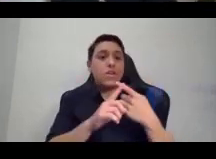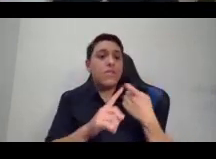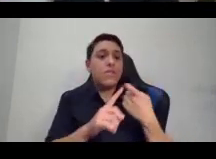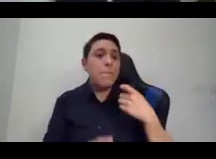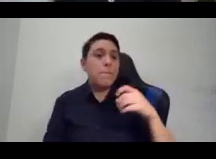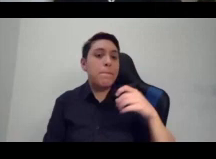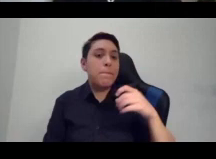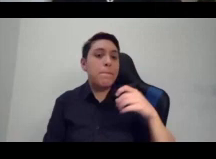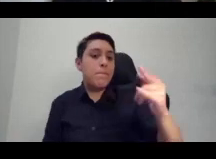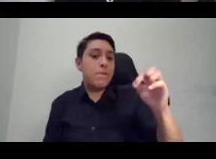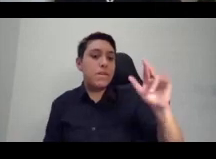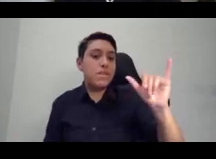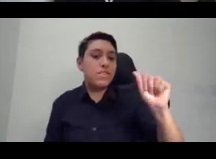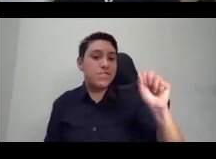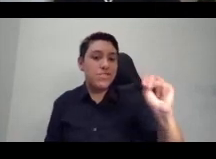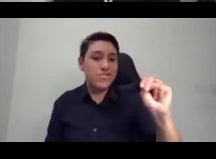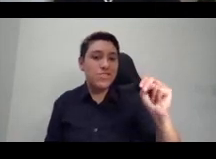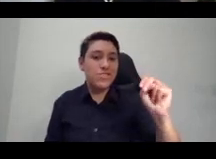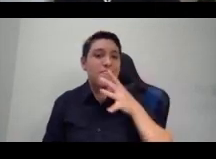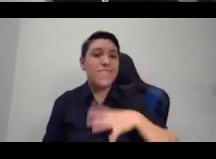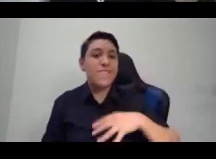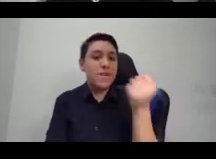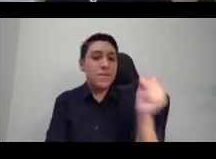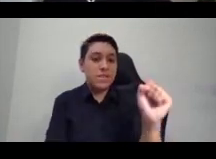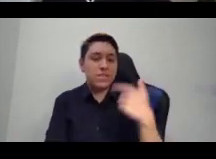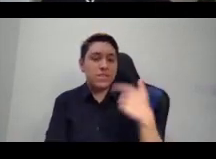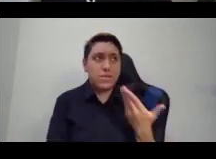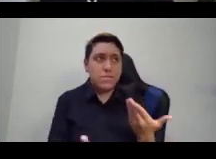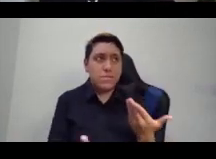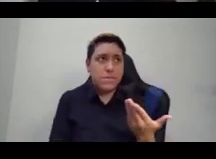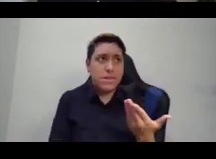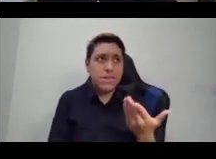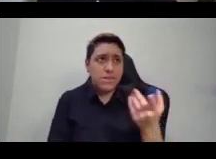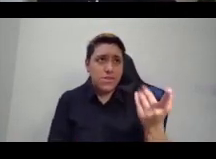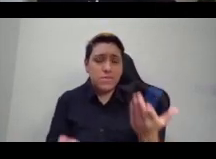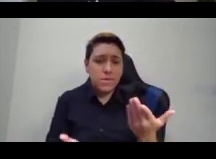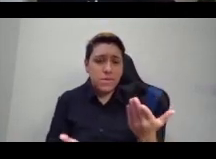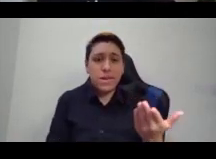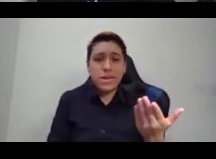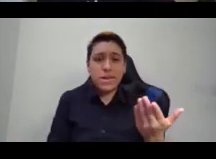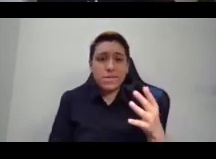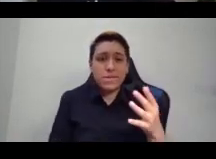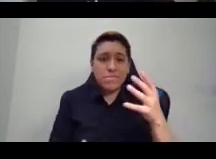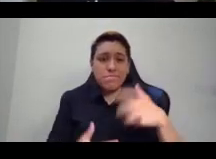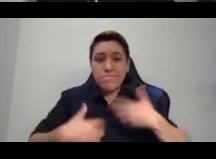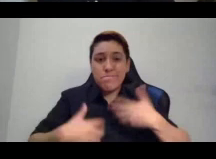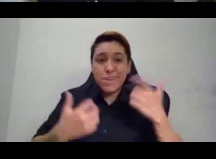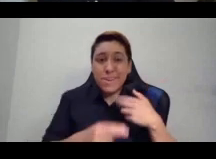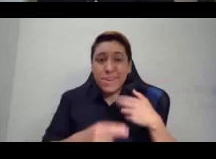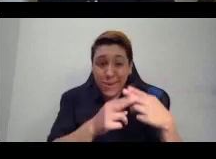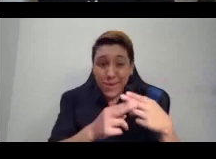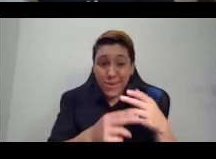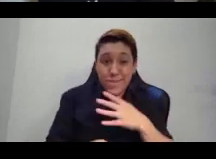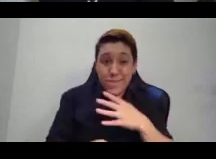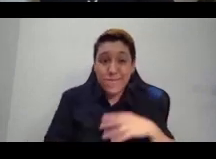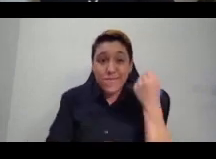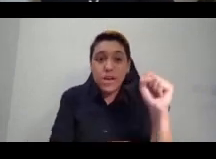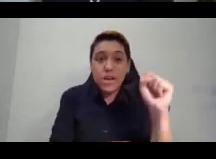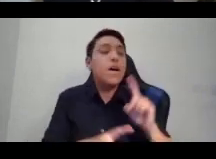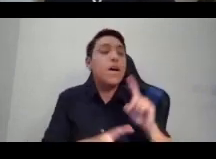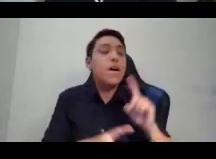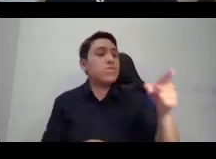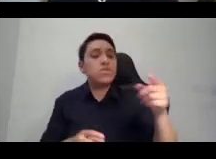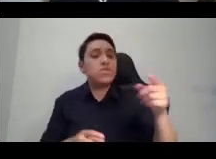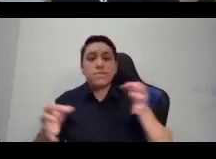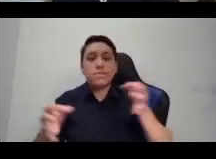She might be mad that I called her a feminist, but whatever. So she was telling this amazing story